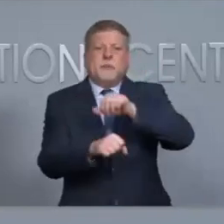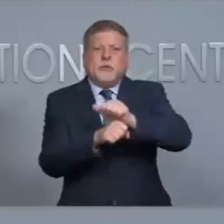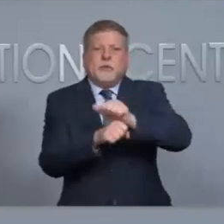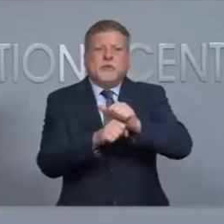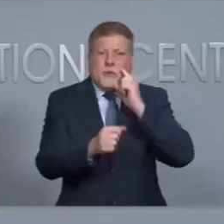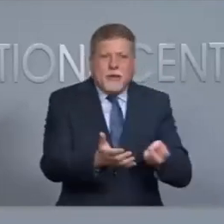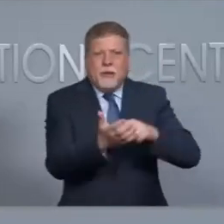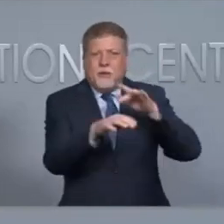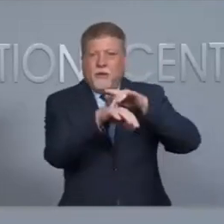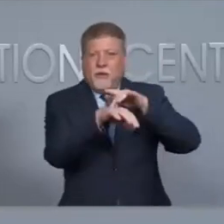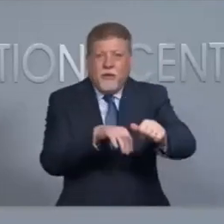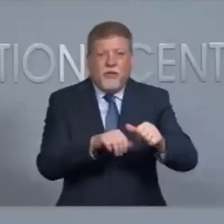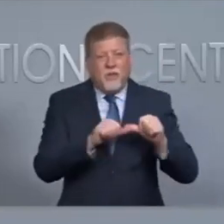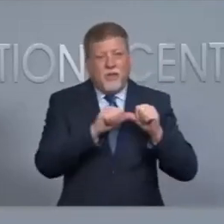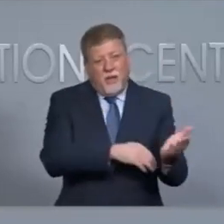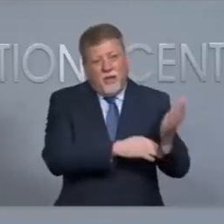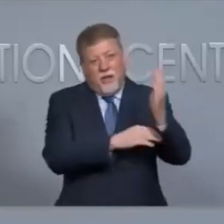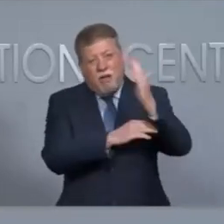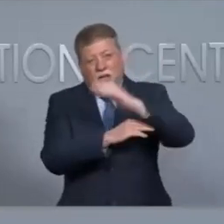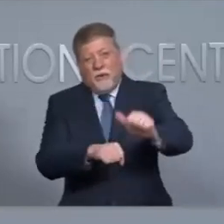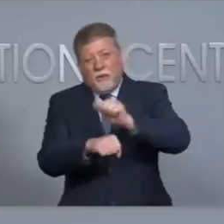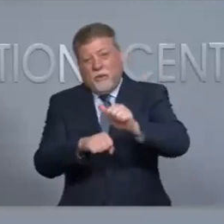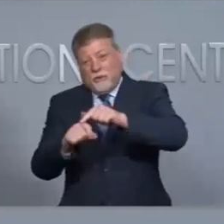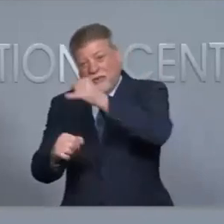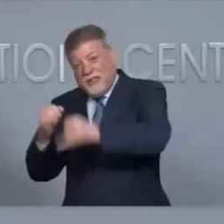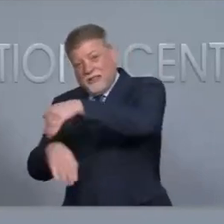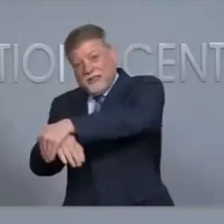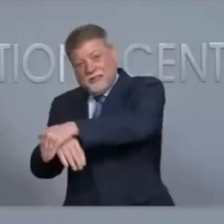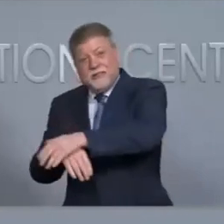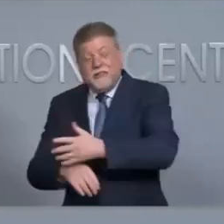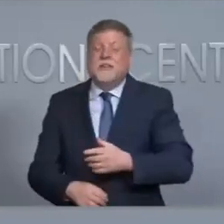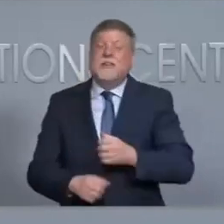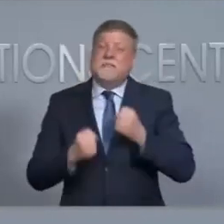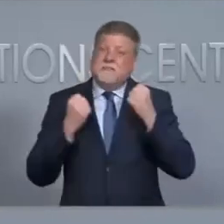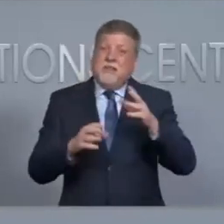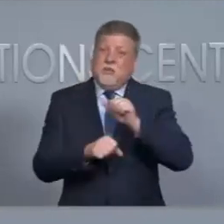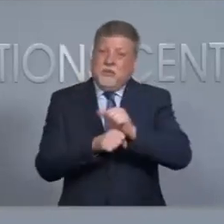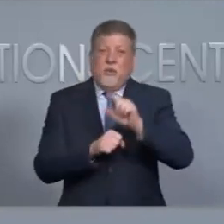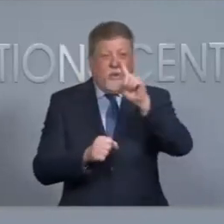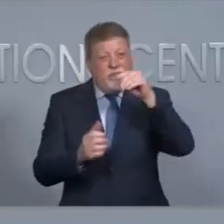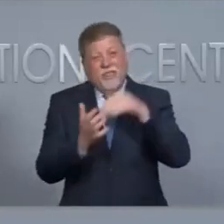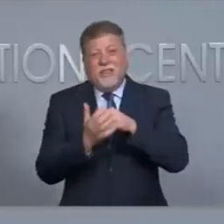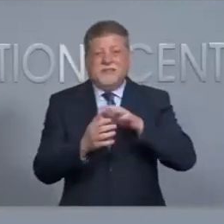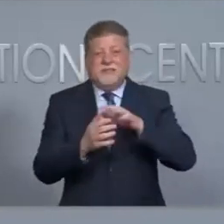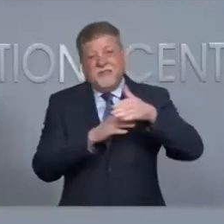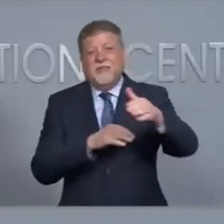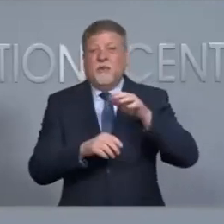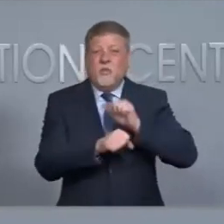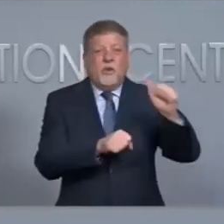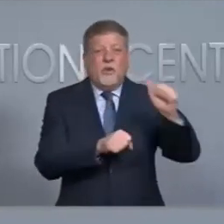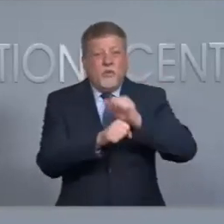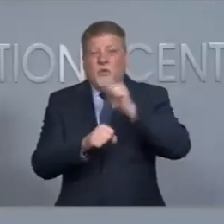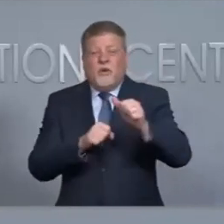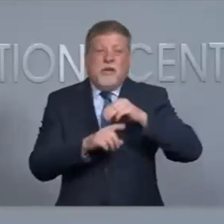and staying up late tomorrow. Thousands of election workers across the state have prepared and trained to serve the